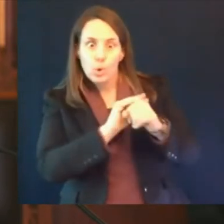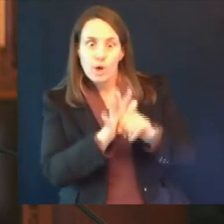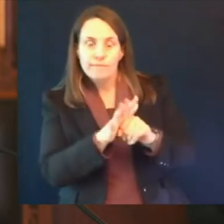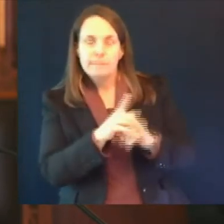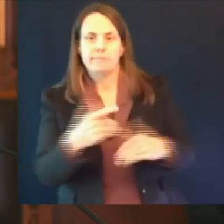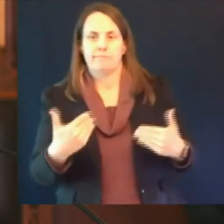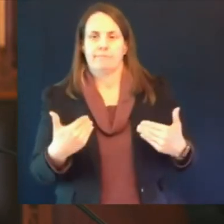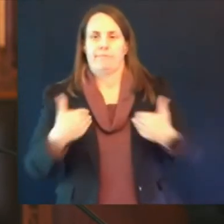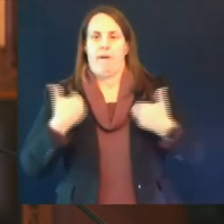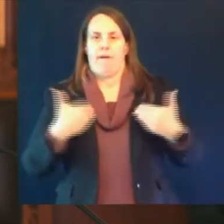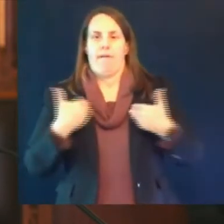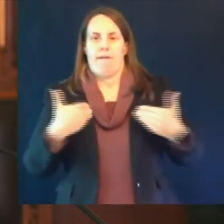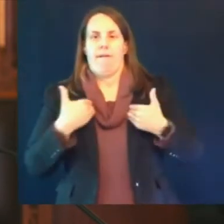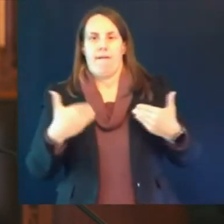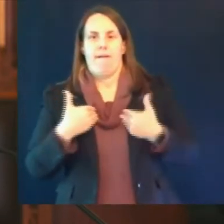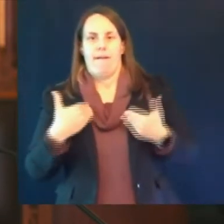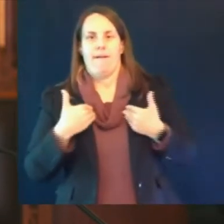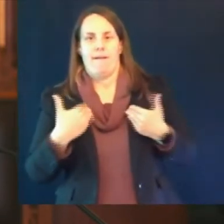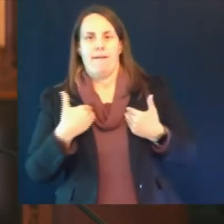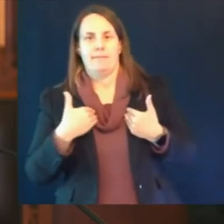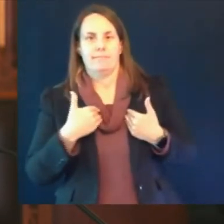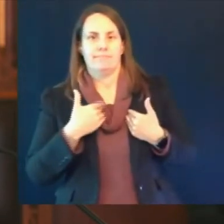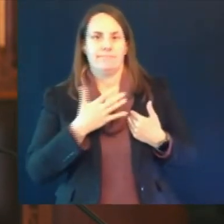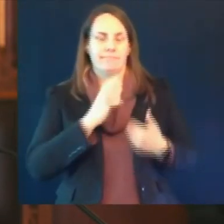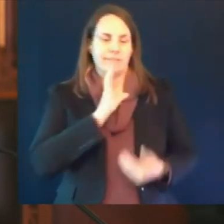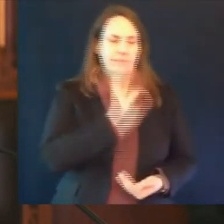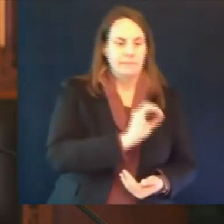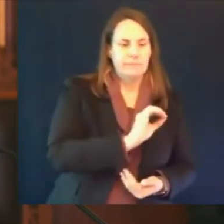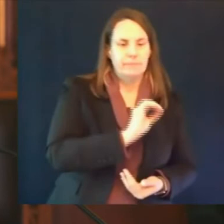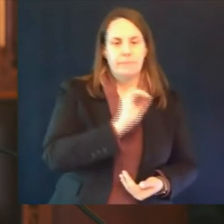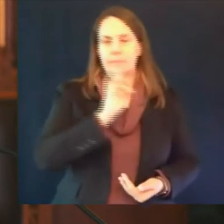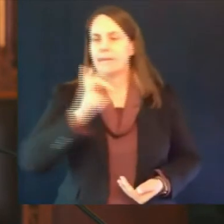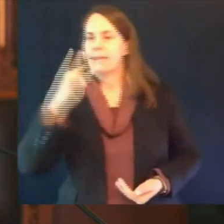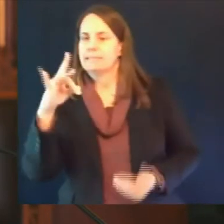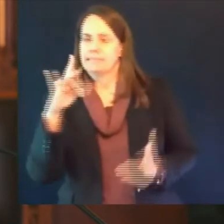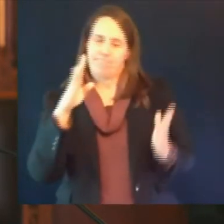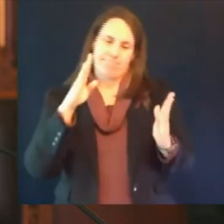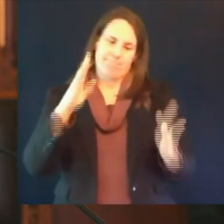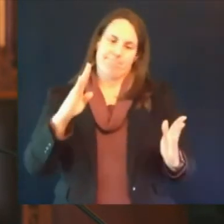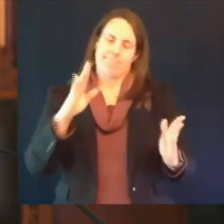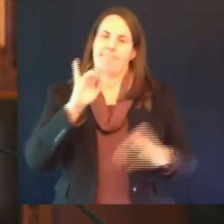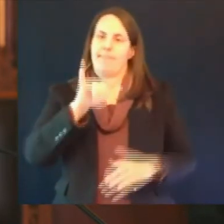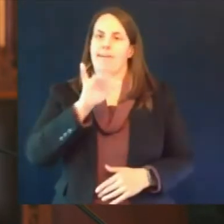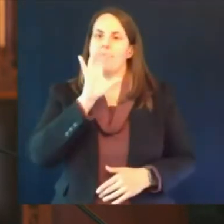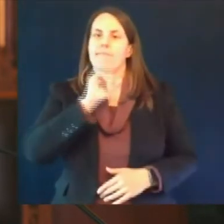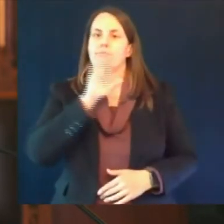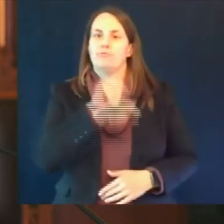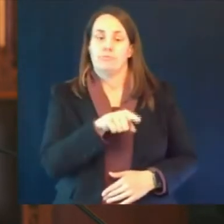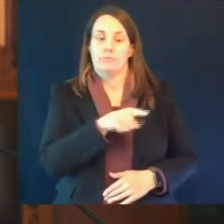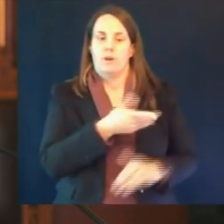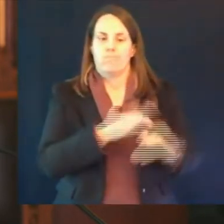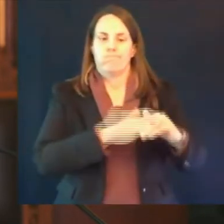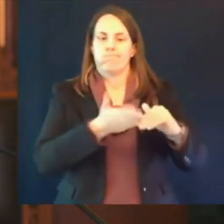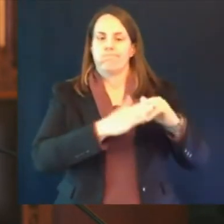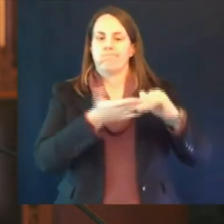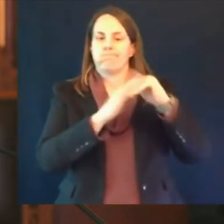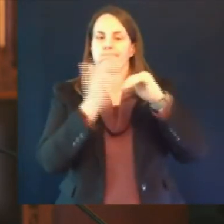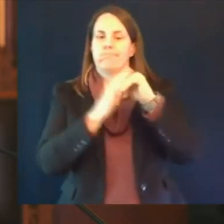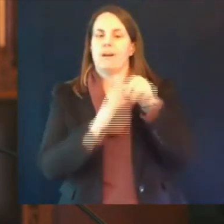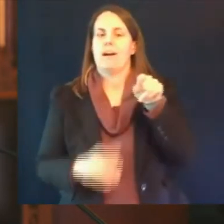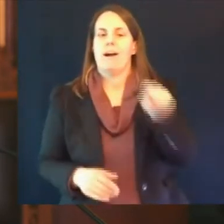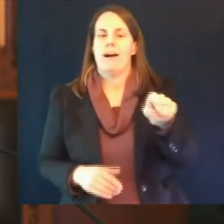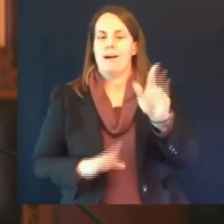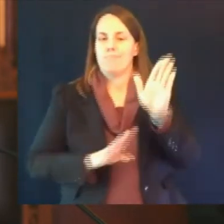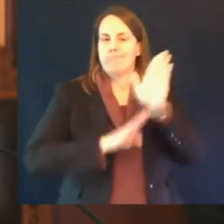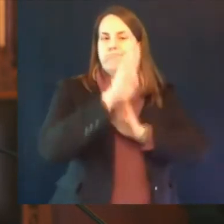and so i kids aren't any different than adults when it comes to what we need to